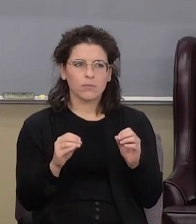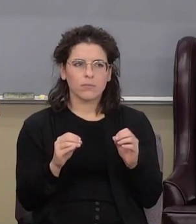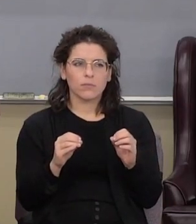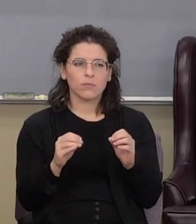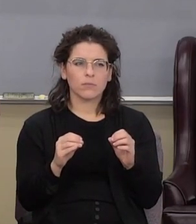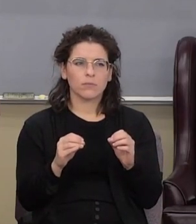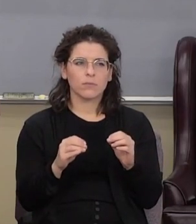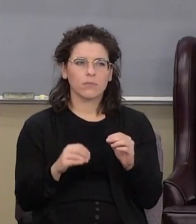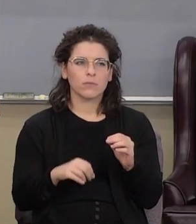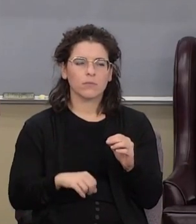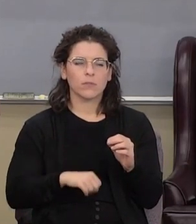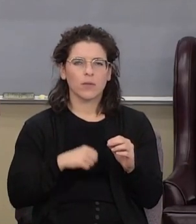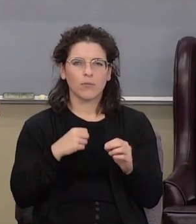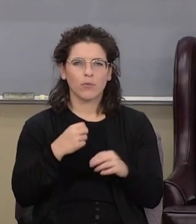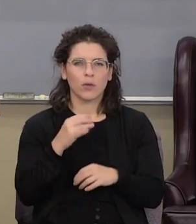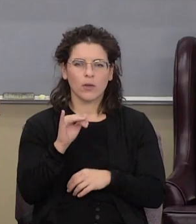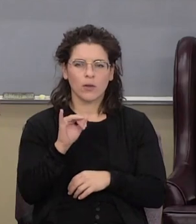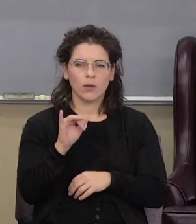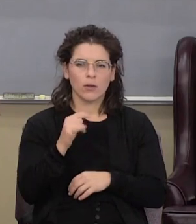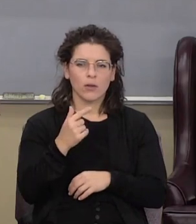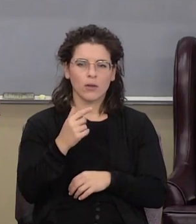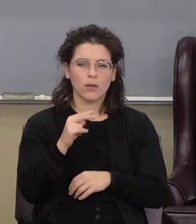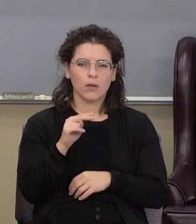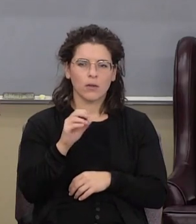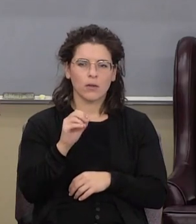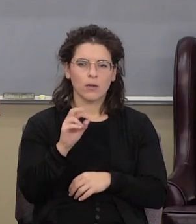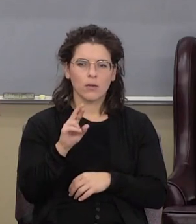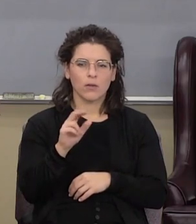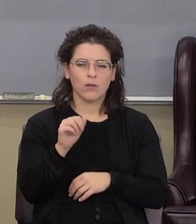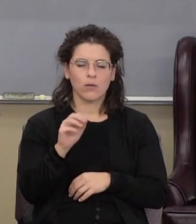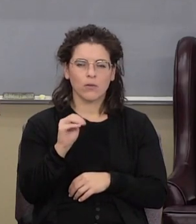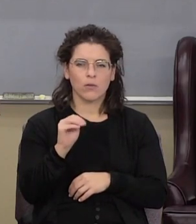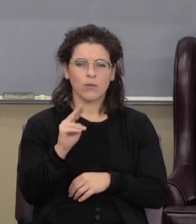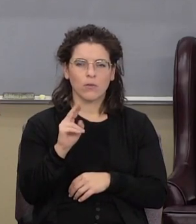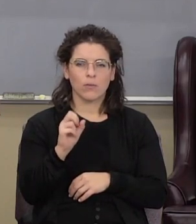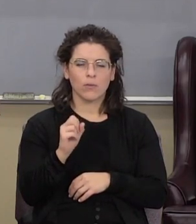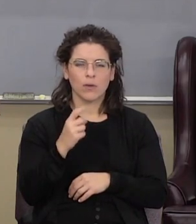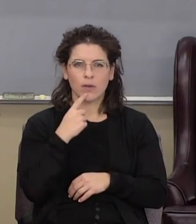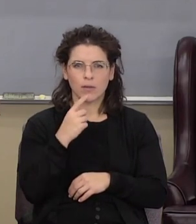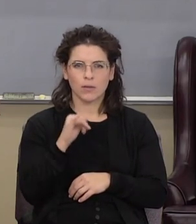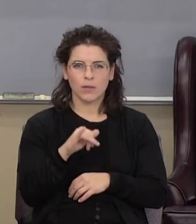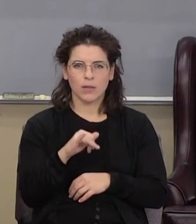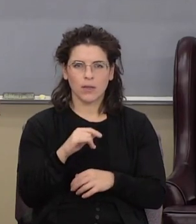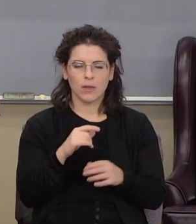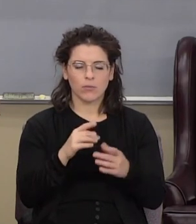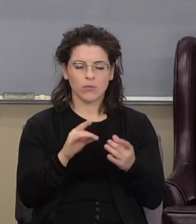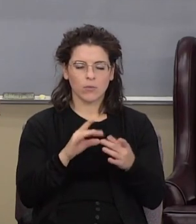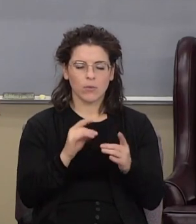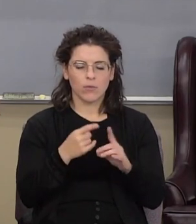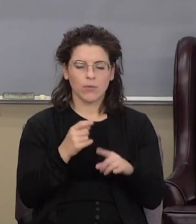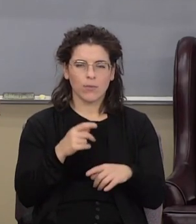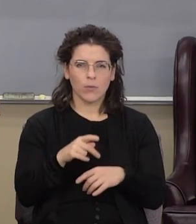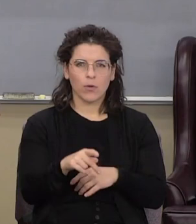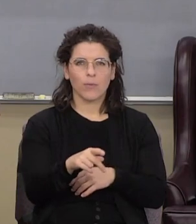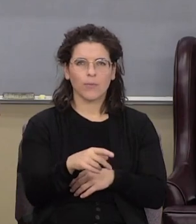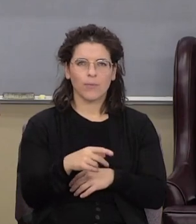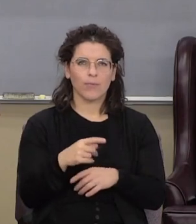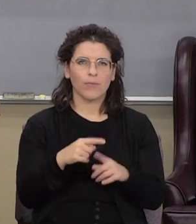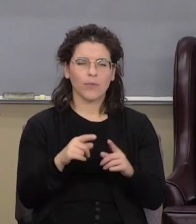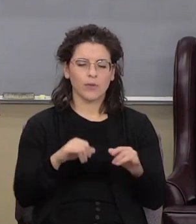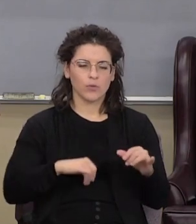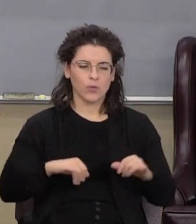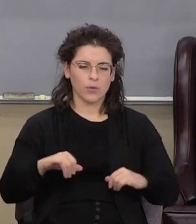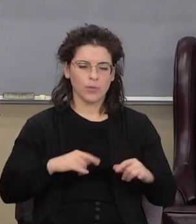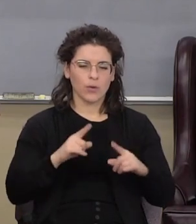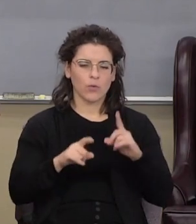he's a proud ignoramus I didn't say that folks I'm just quoting Paul but doting